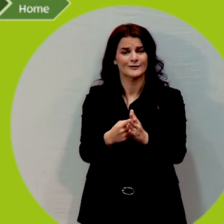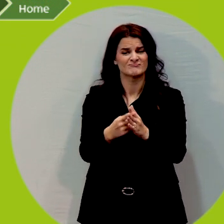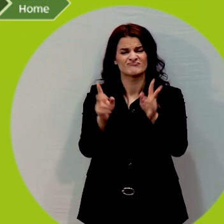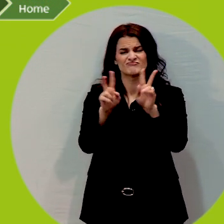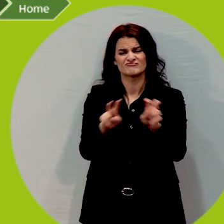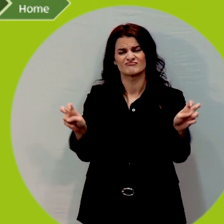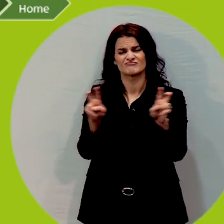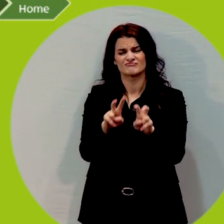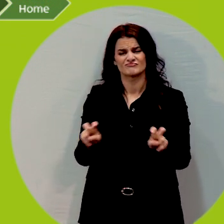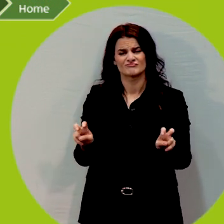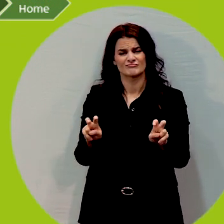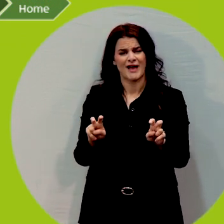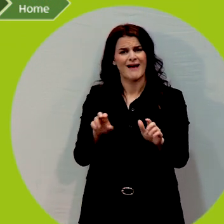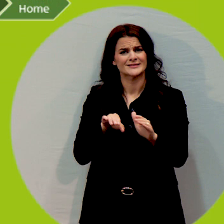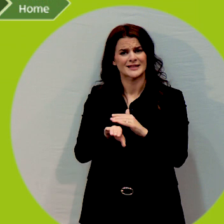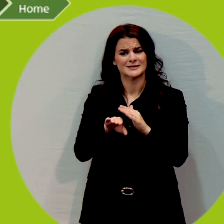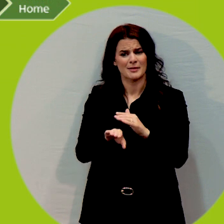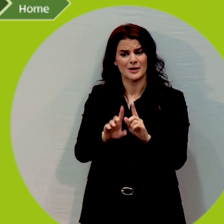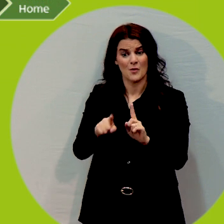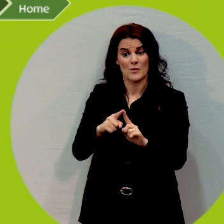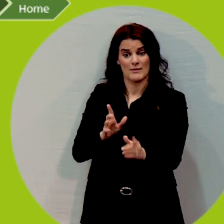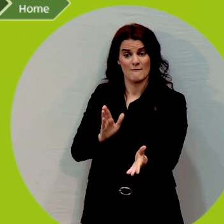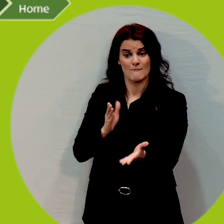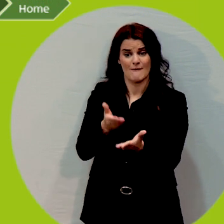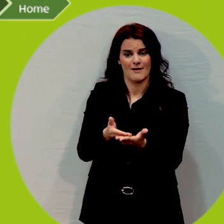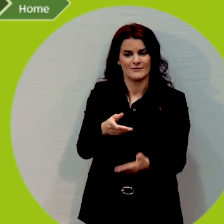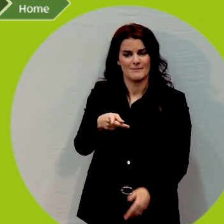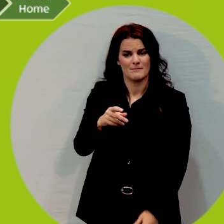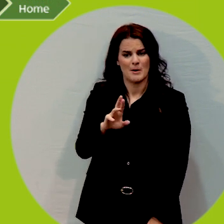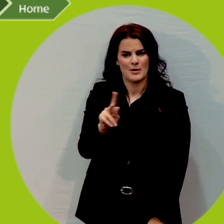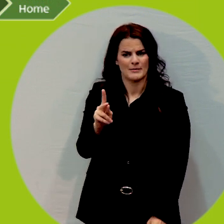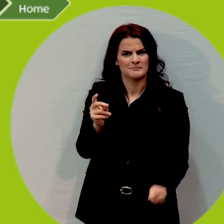accessibility as soon as we arrived at the park.